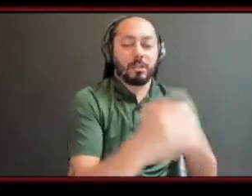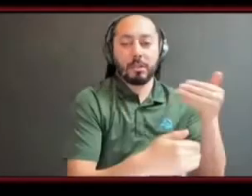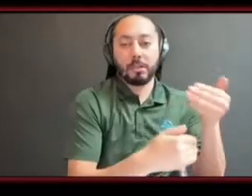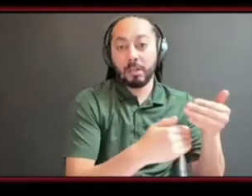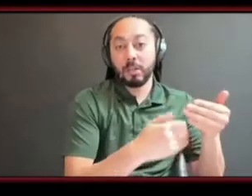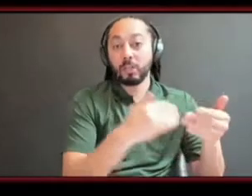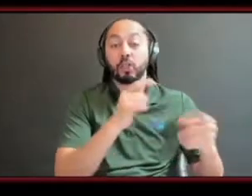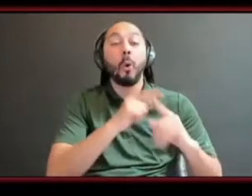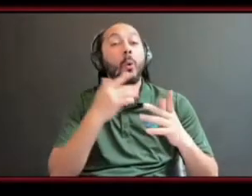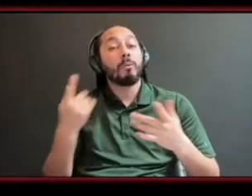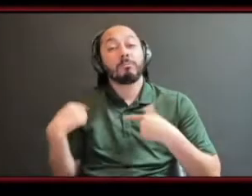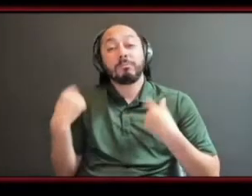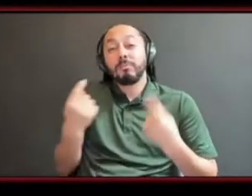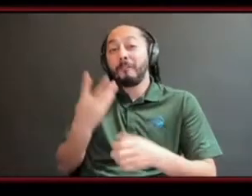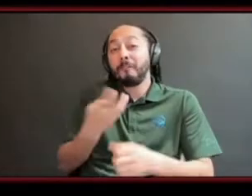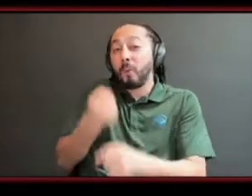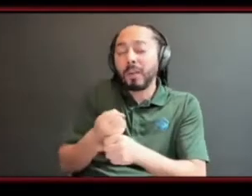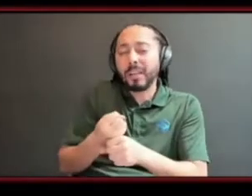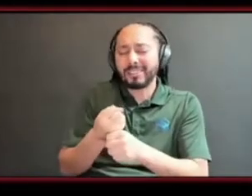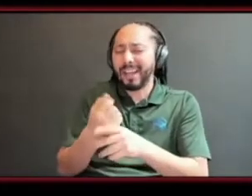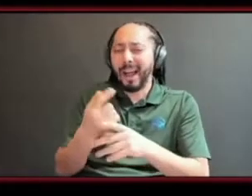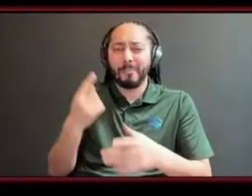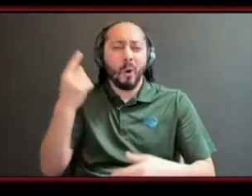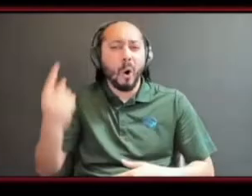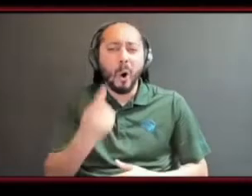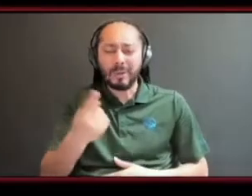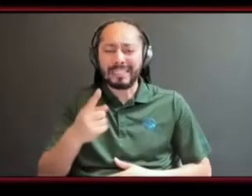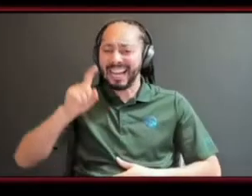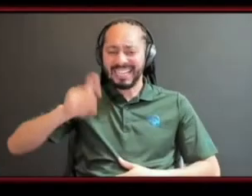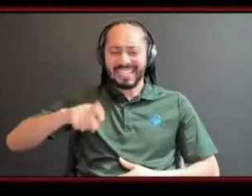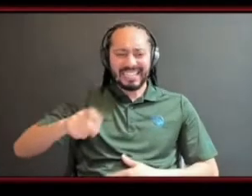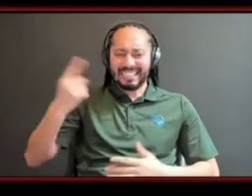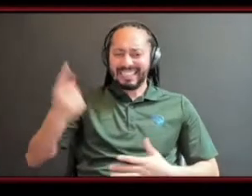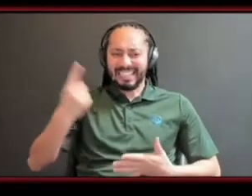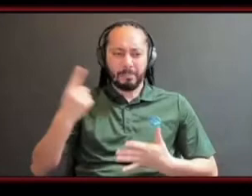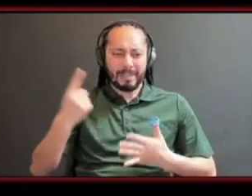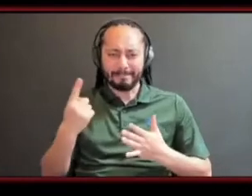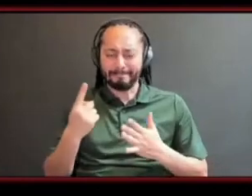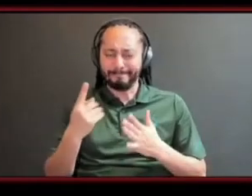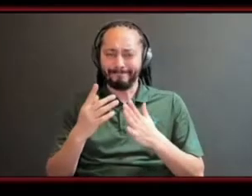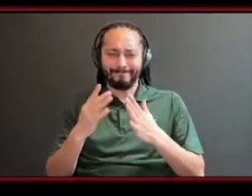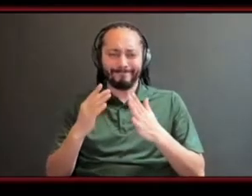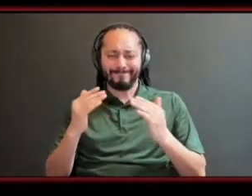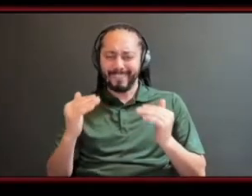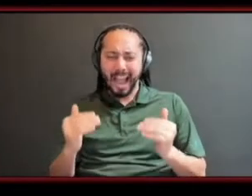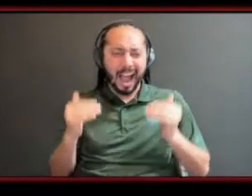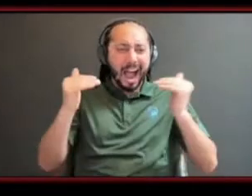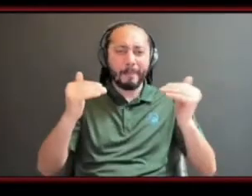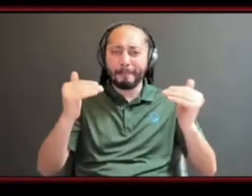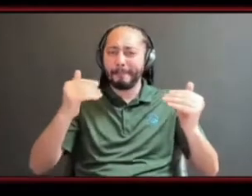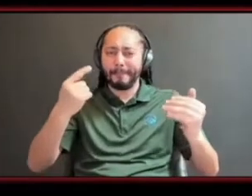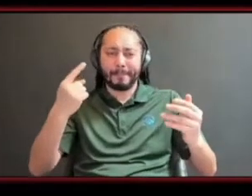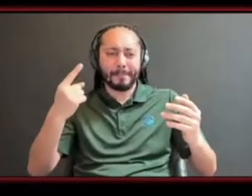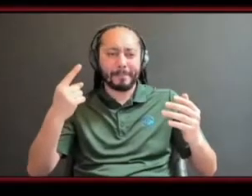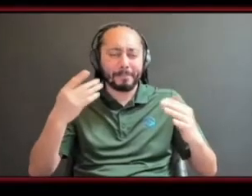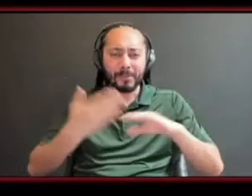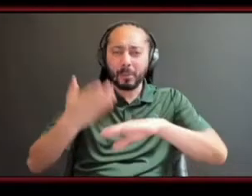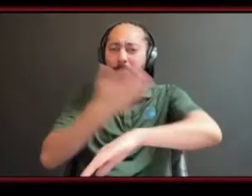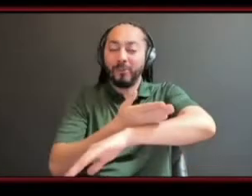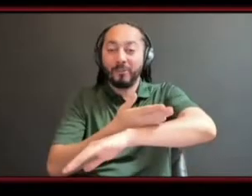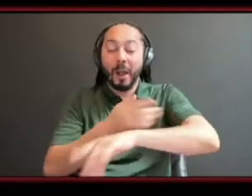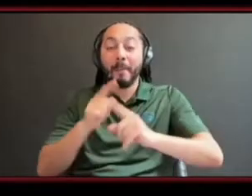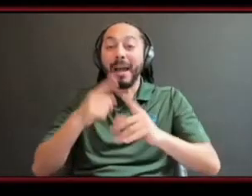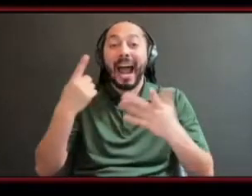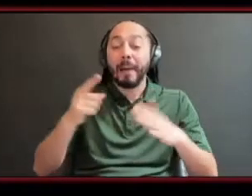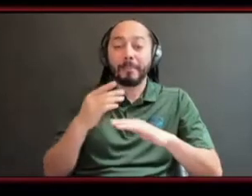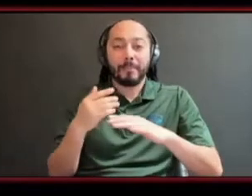years i've always been like in a place where like i need to come back from and every single time like i end up like leveling up again